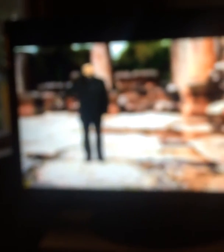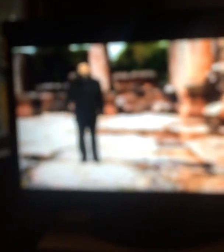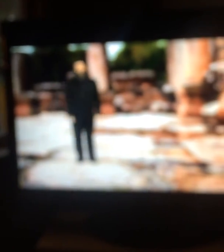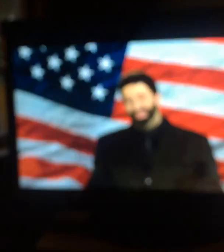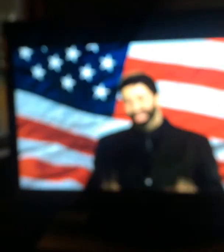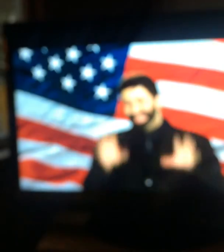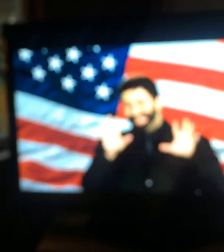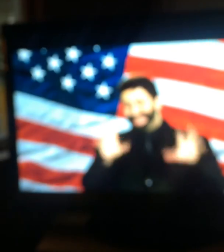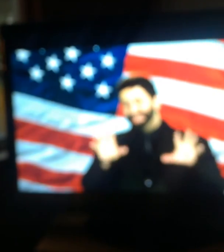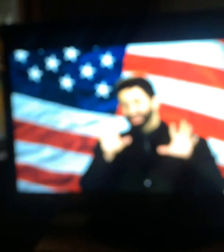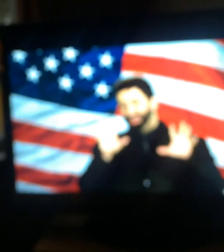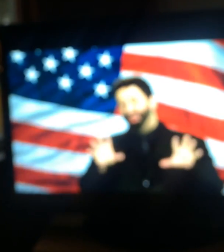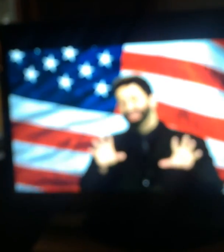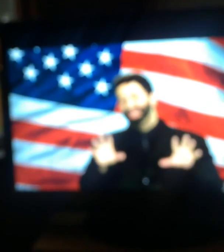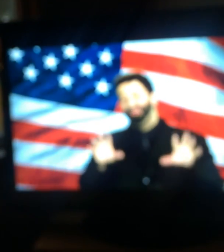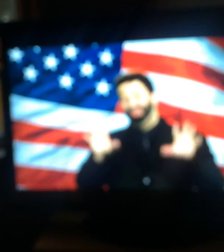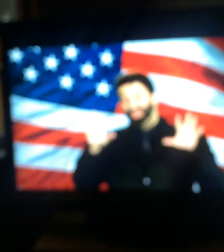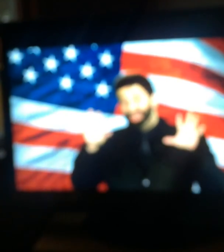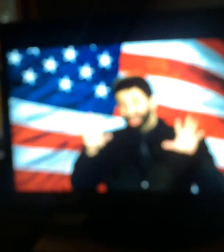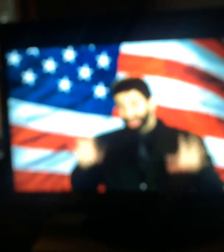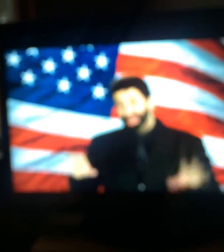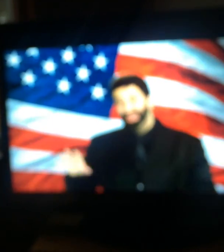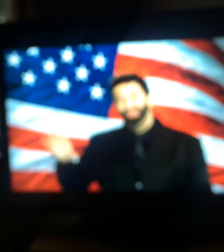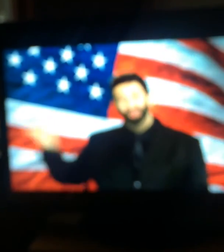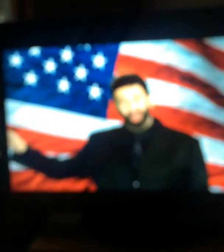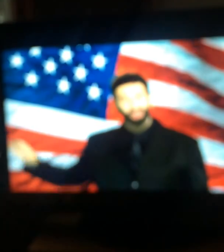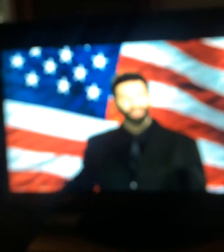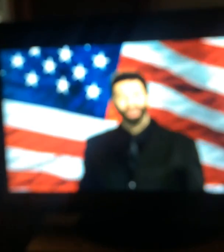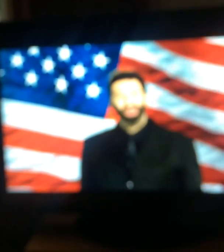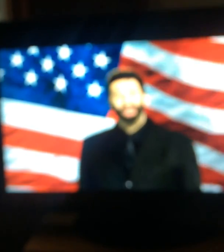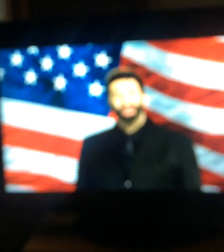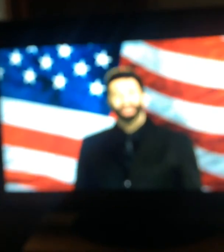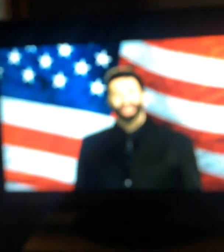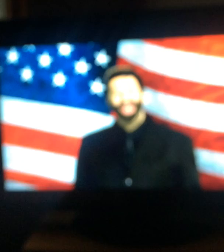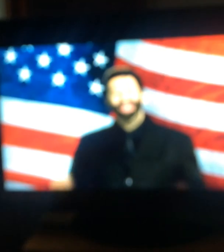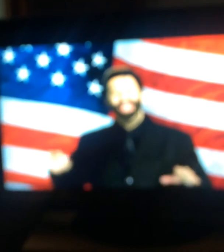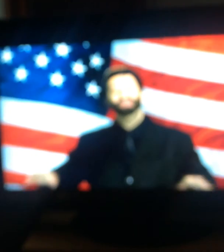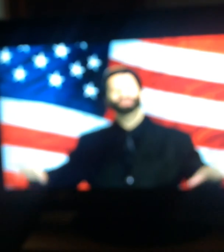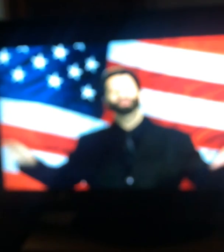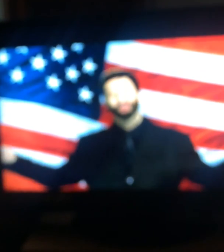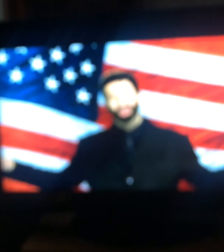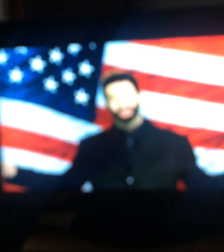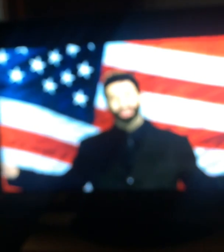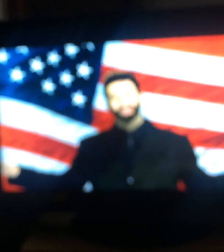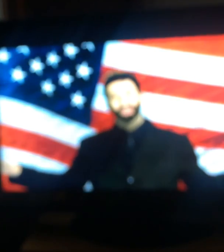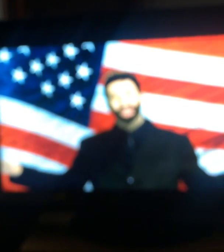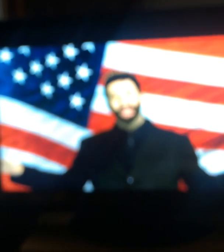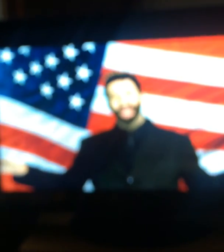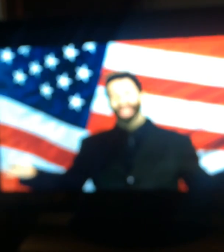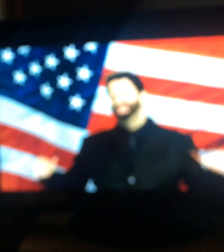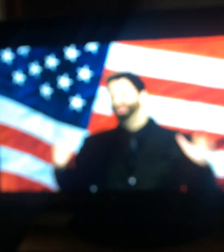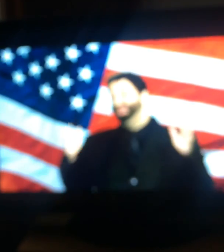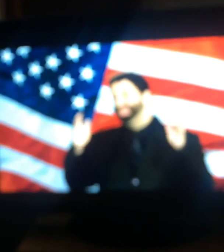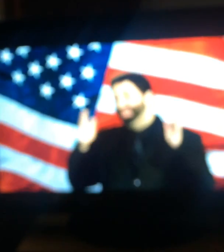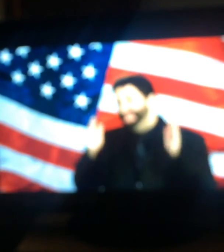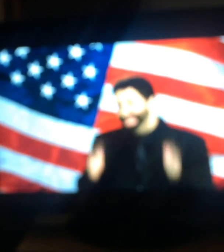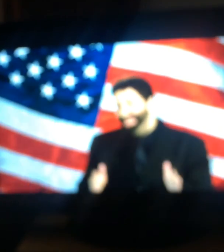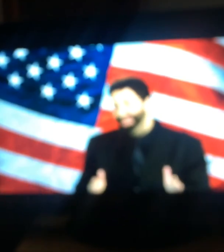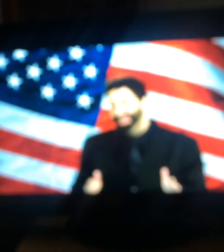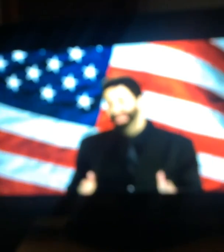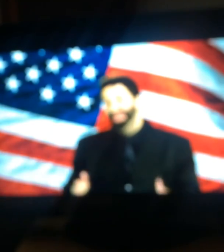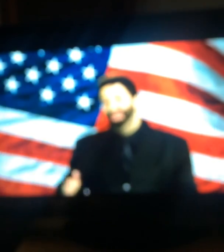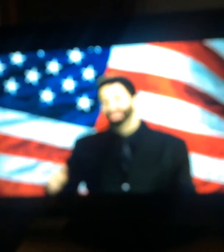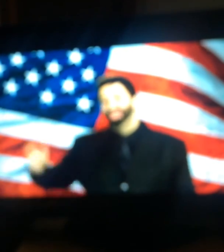judgment. It sets the course that will determine the future of America, and even the world. And it's going to